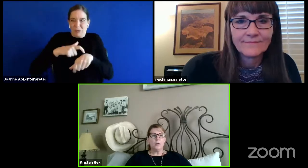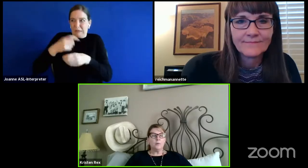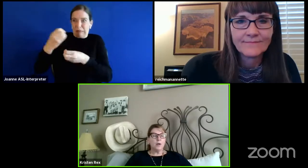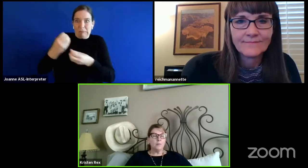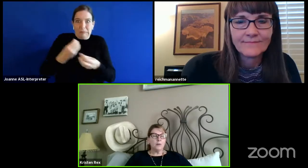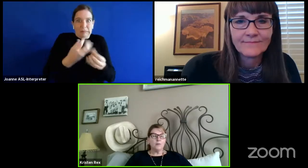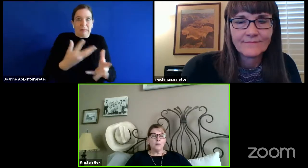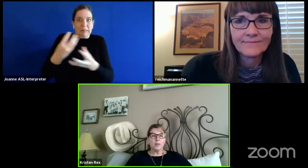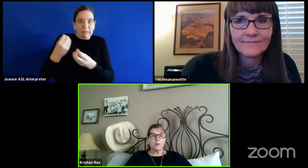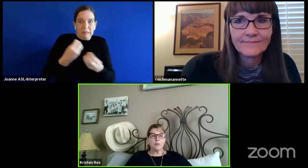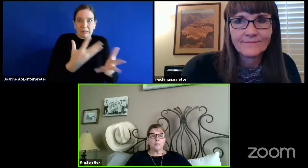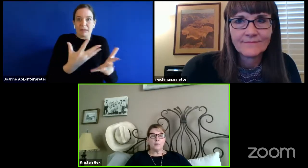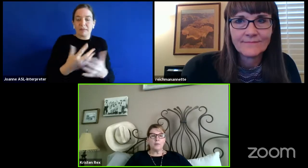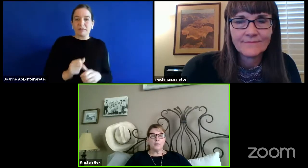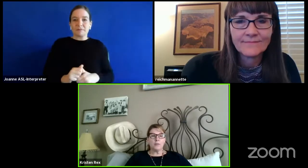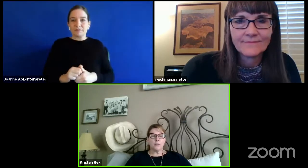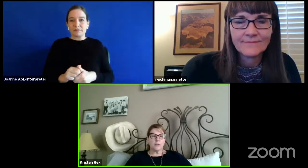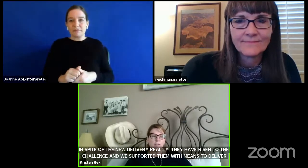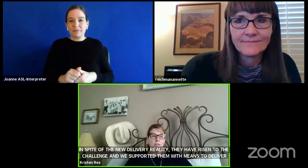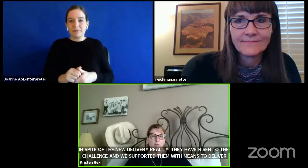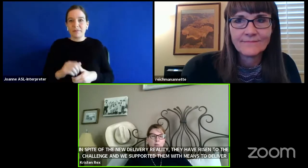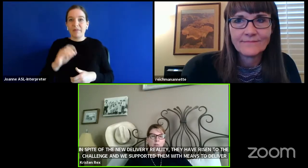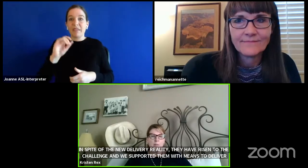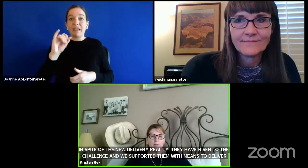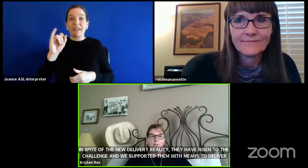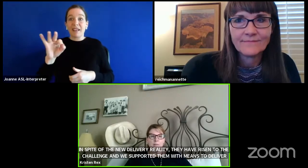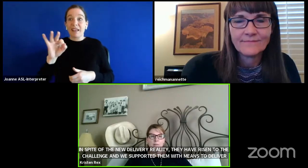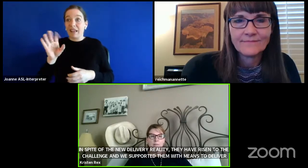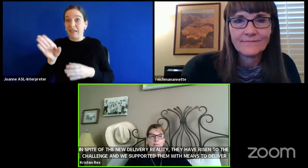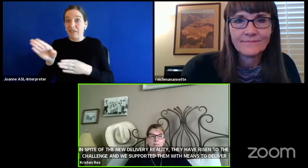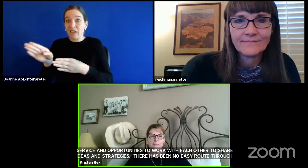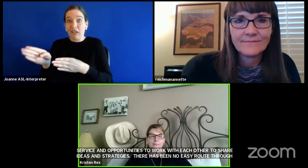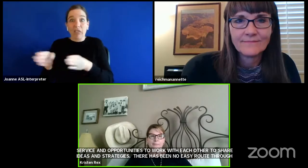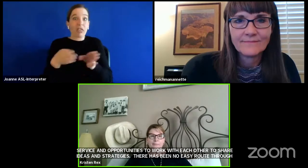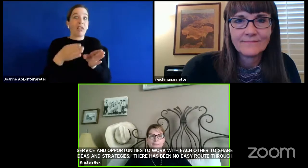One wrong move and we could have eroded the trust that has been built.